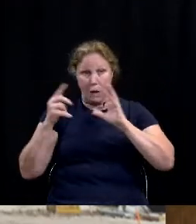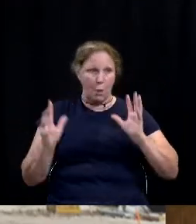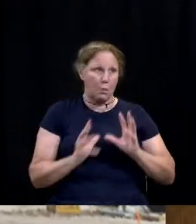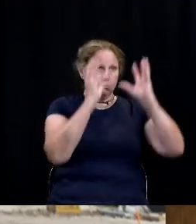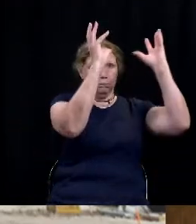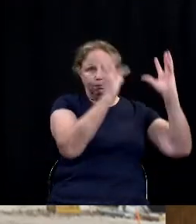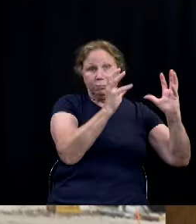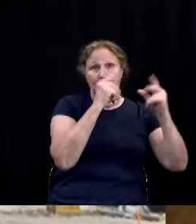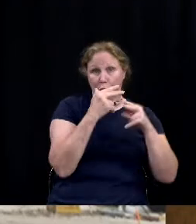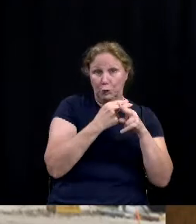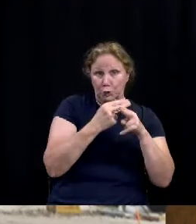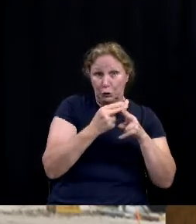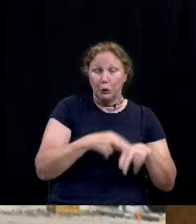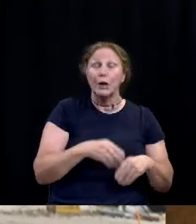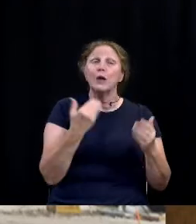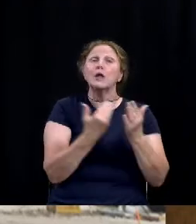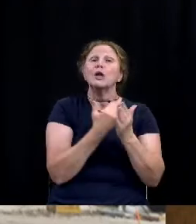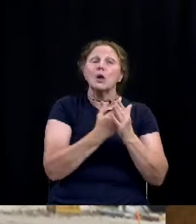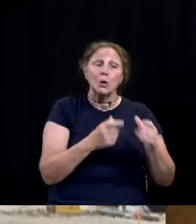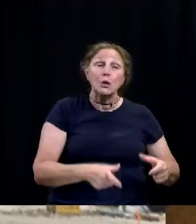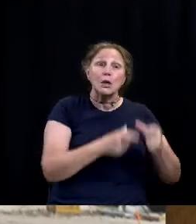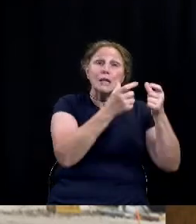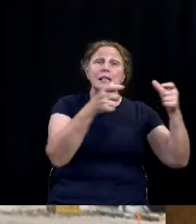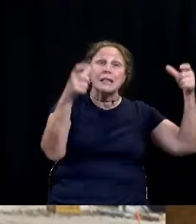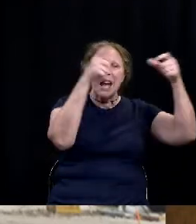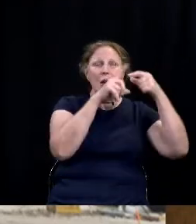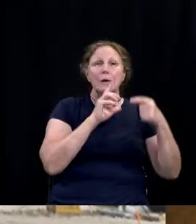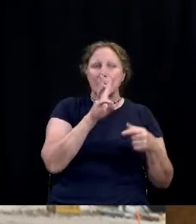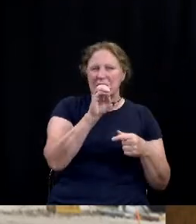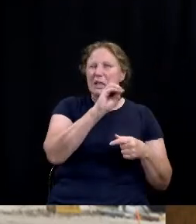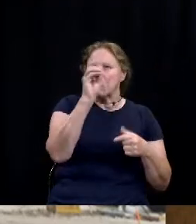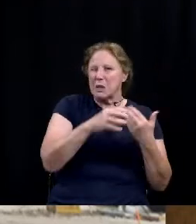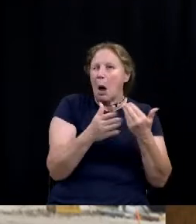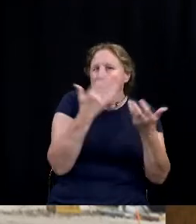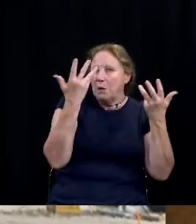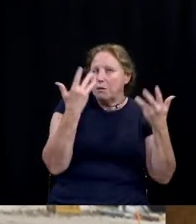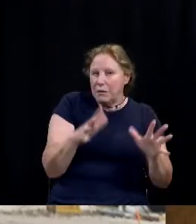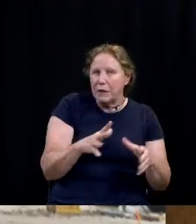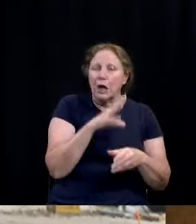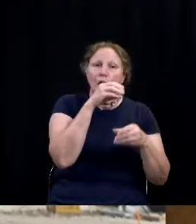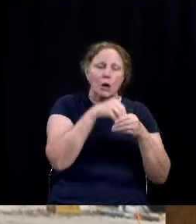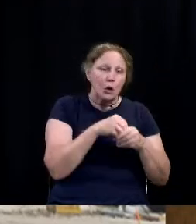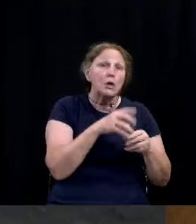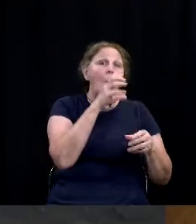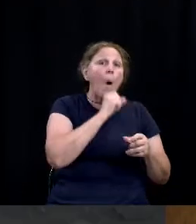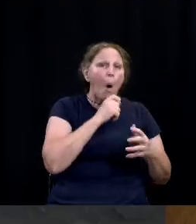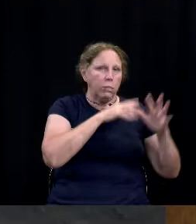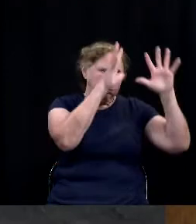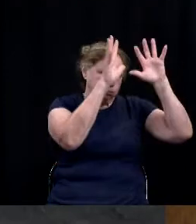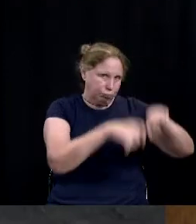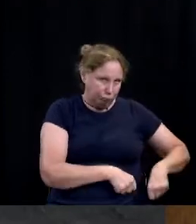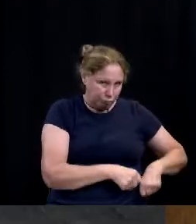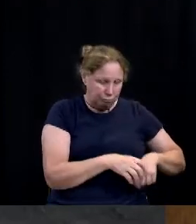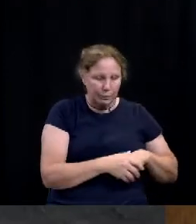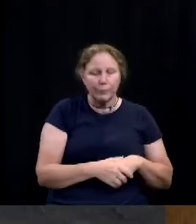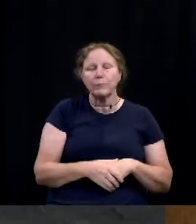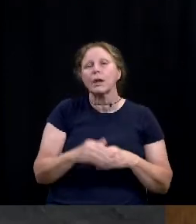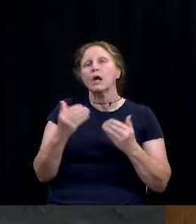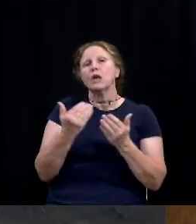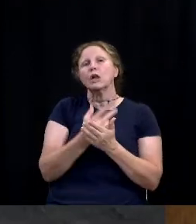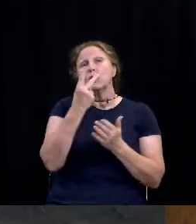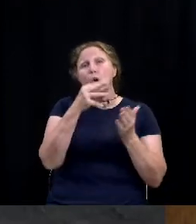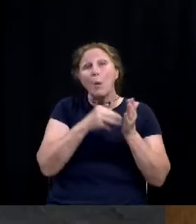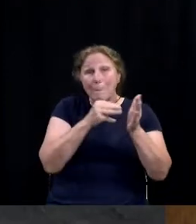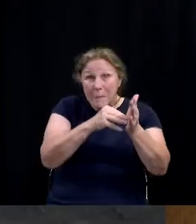place. The new tower project is about 60% complete, which includes the demolition of the old tower. The new 2 million gallon